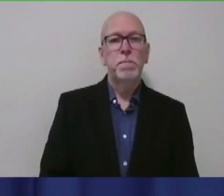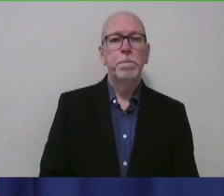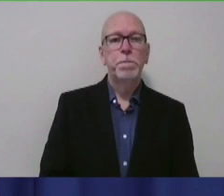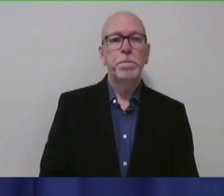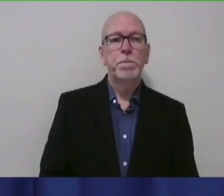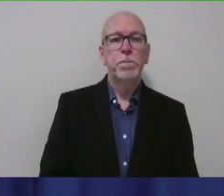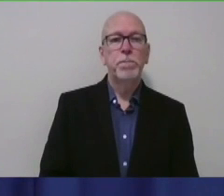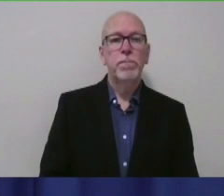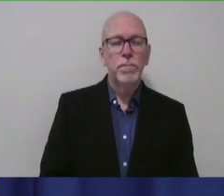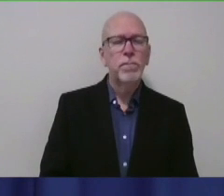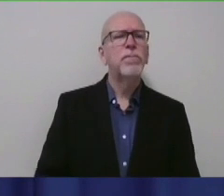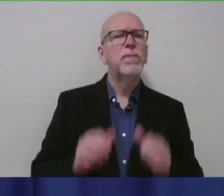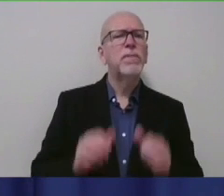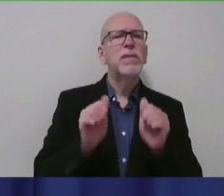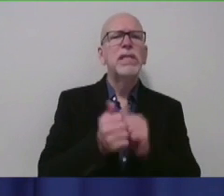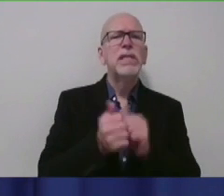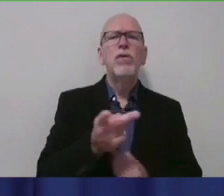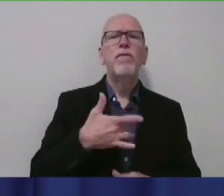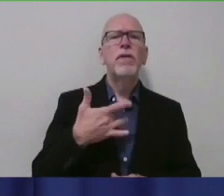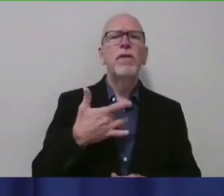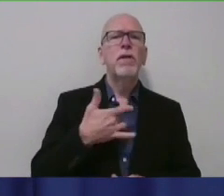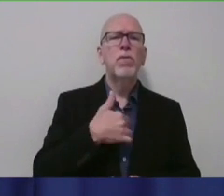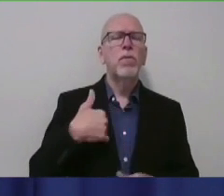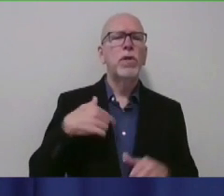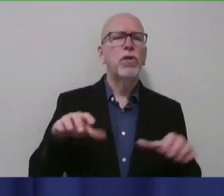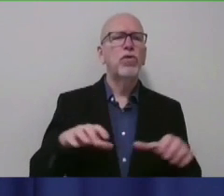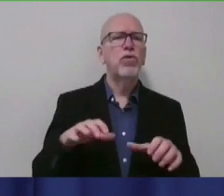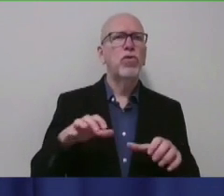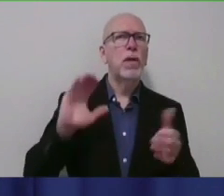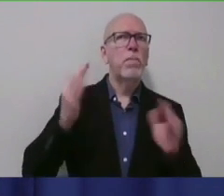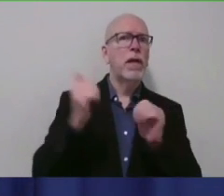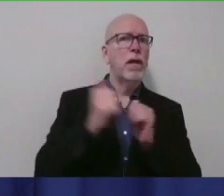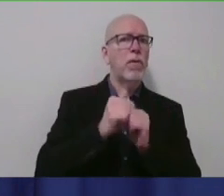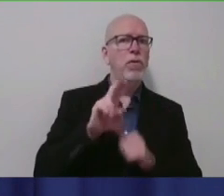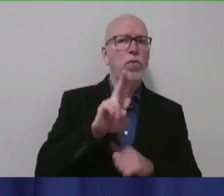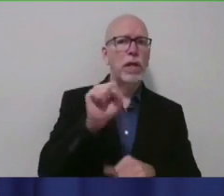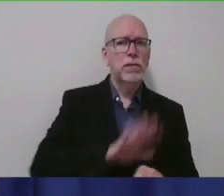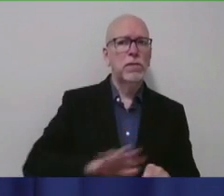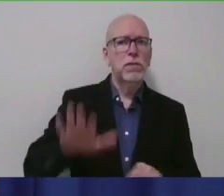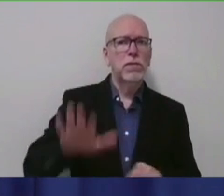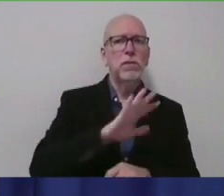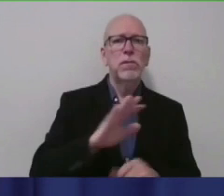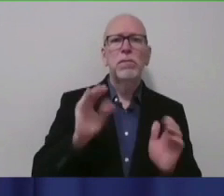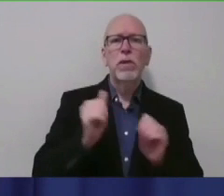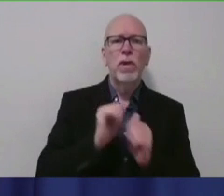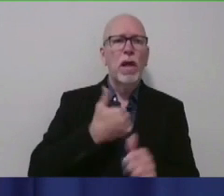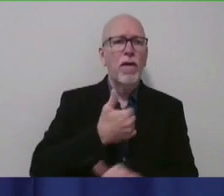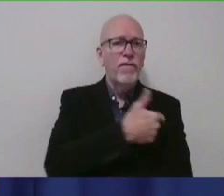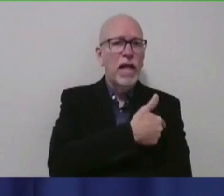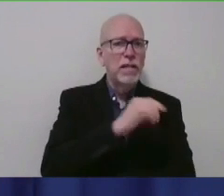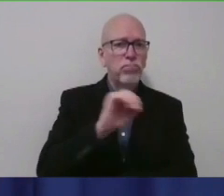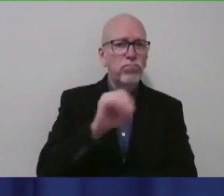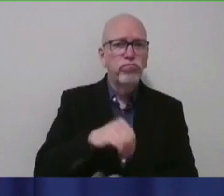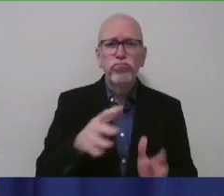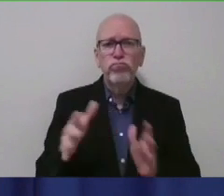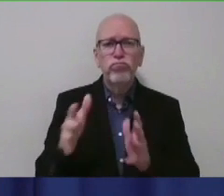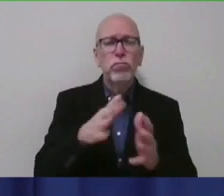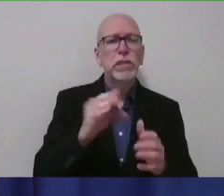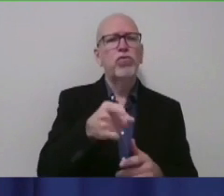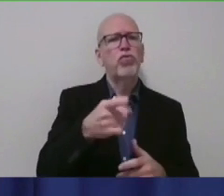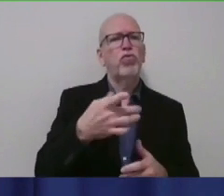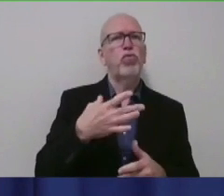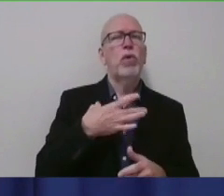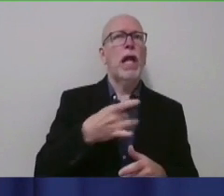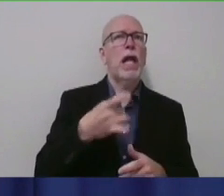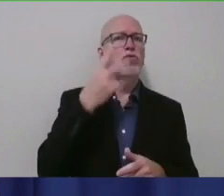How do you guys feel we're doing compared to nationwide with our vaccine rate? And where would you like to get